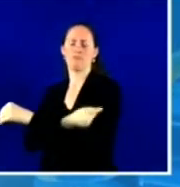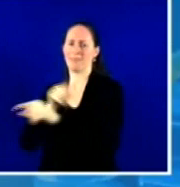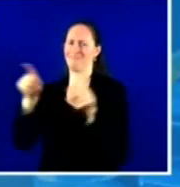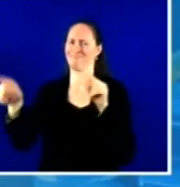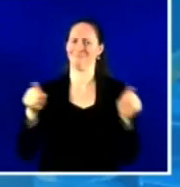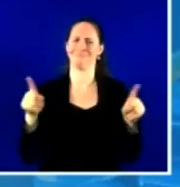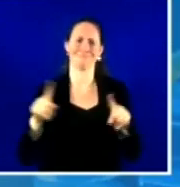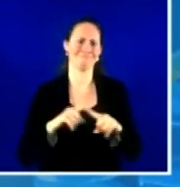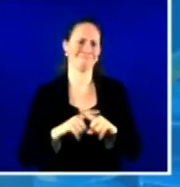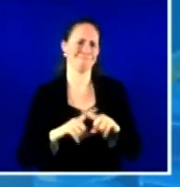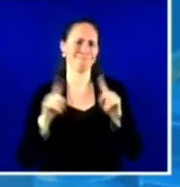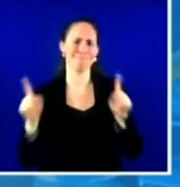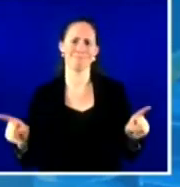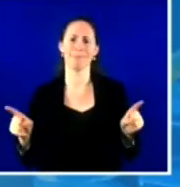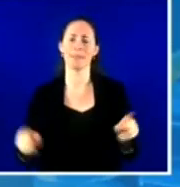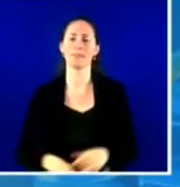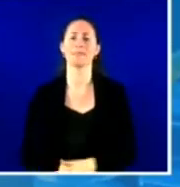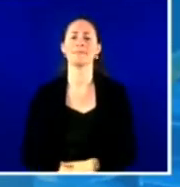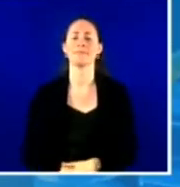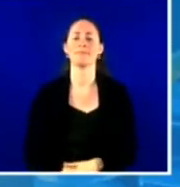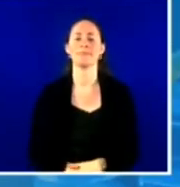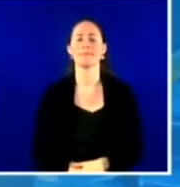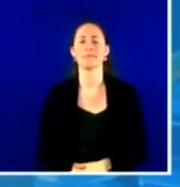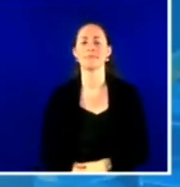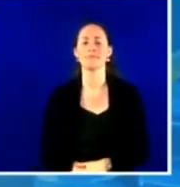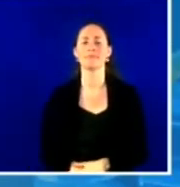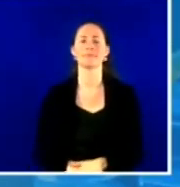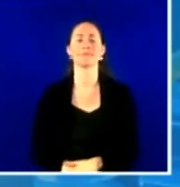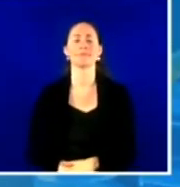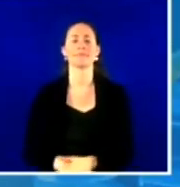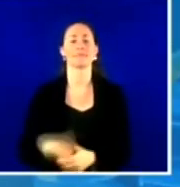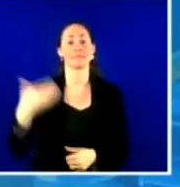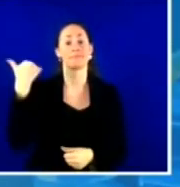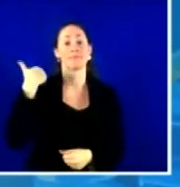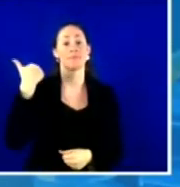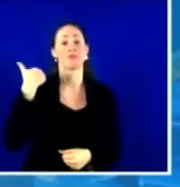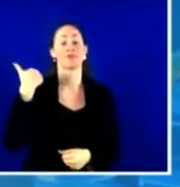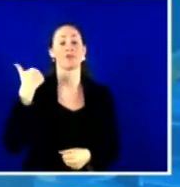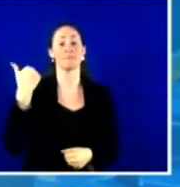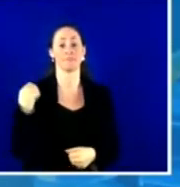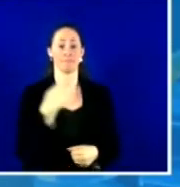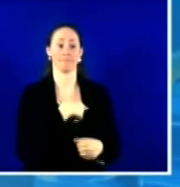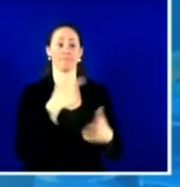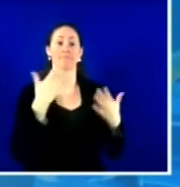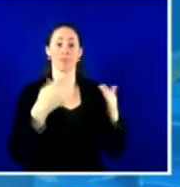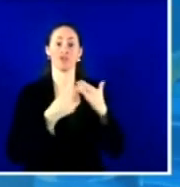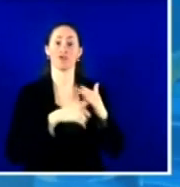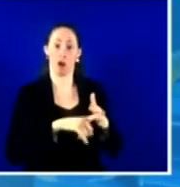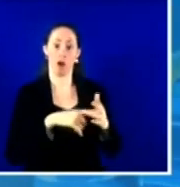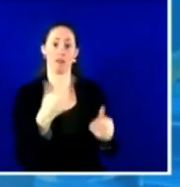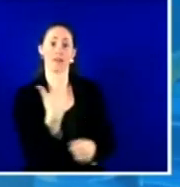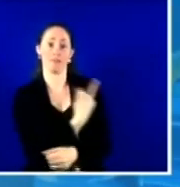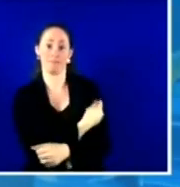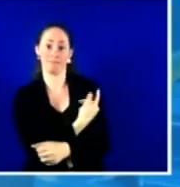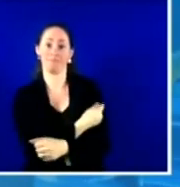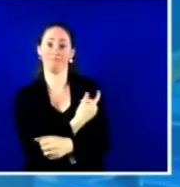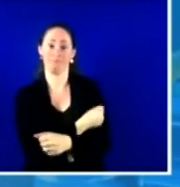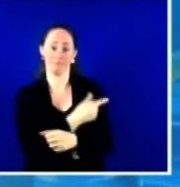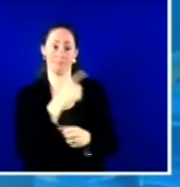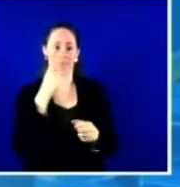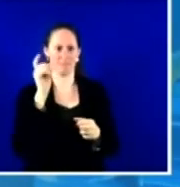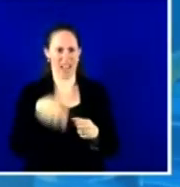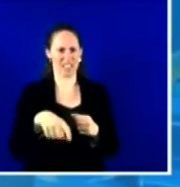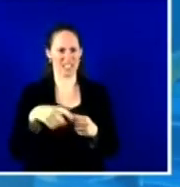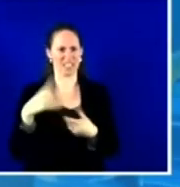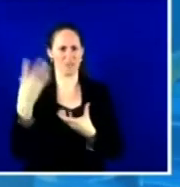previously, we required everyone to begin administration within 24 hours of receipt and then to give every dose within seven days.